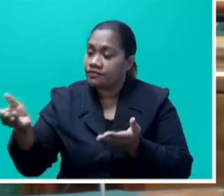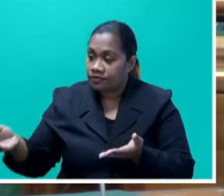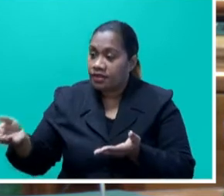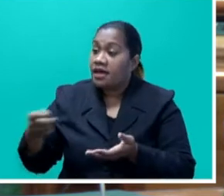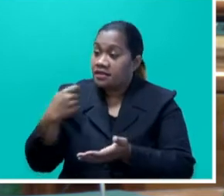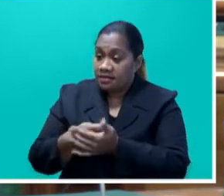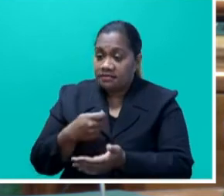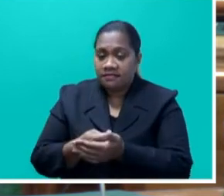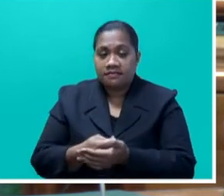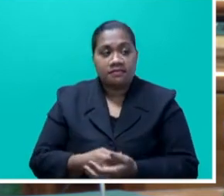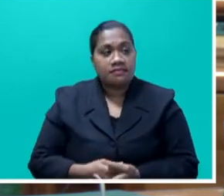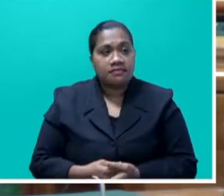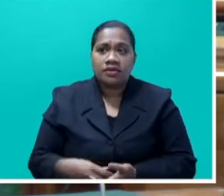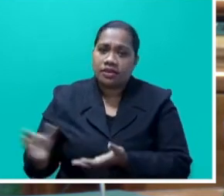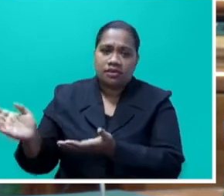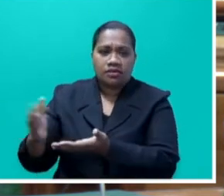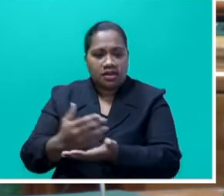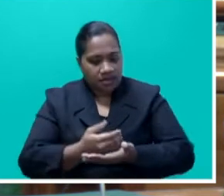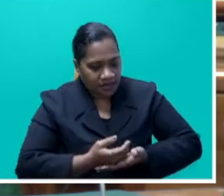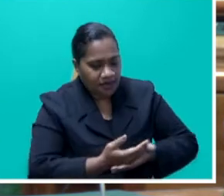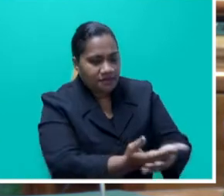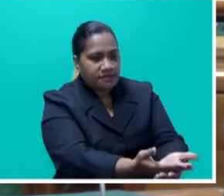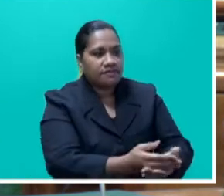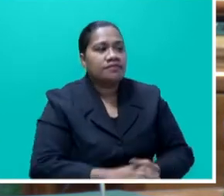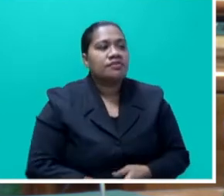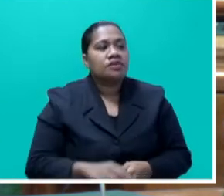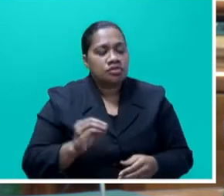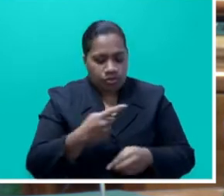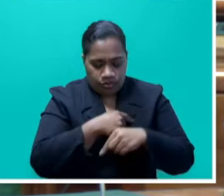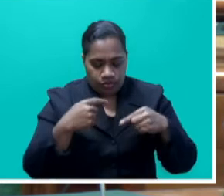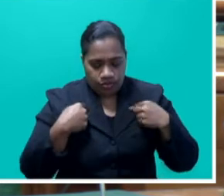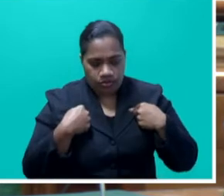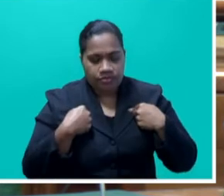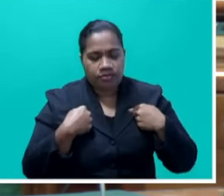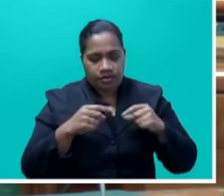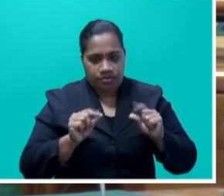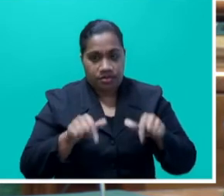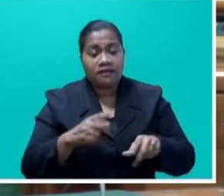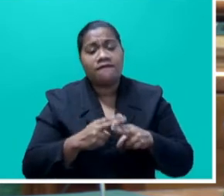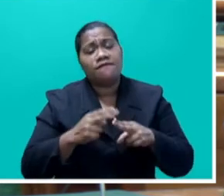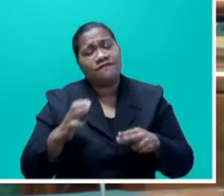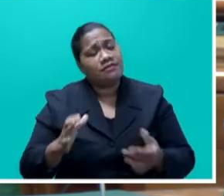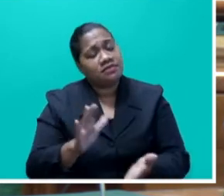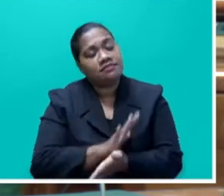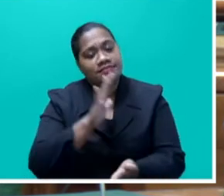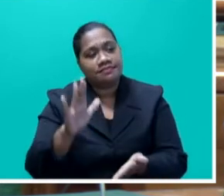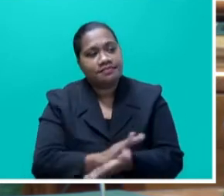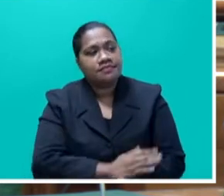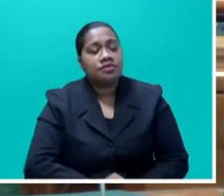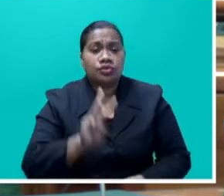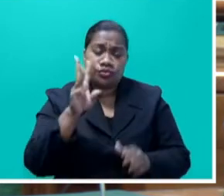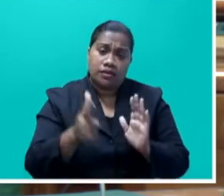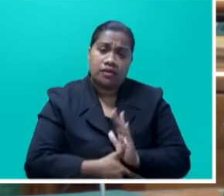it back to them, Mr. Speaker say. So we basically facilitated this and farmers were very happy. We did it three times, Mr. Speaker say. We're looking at,